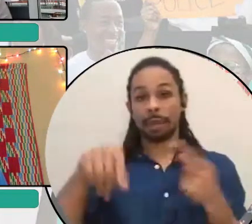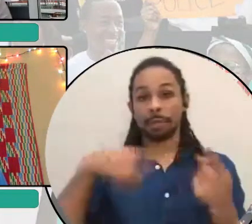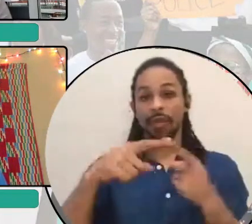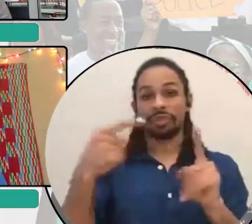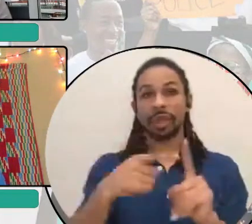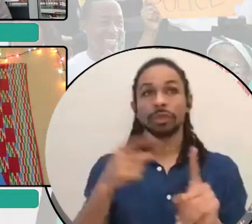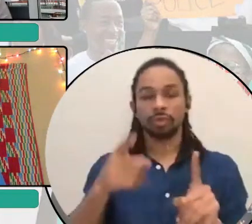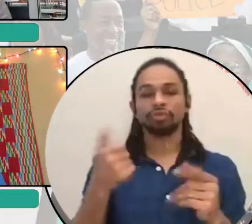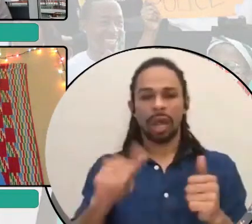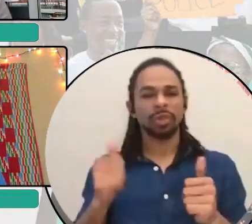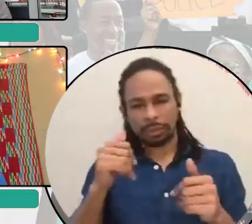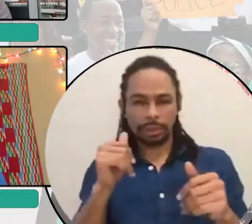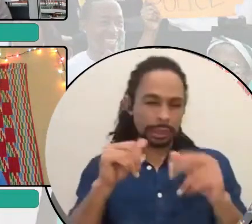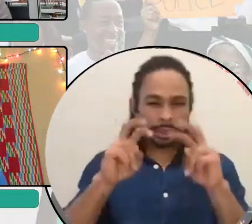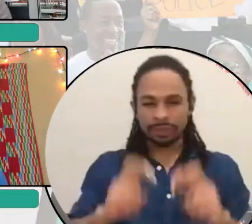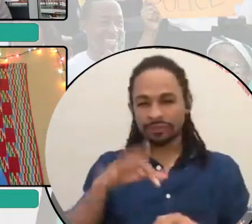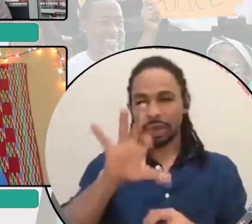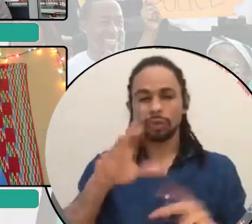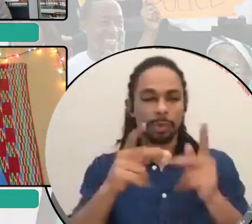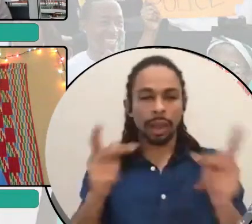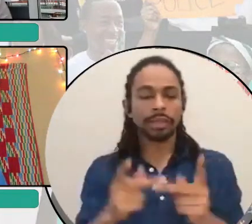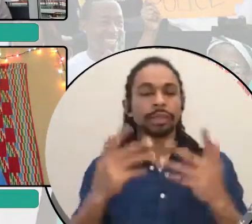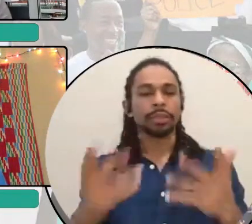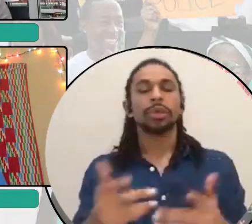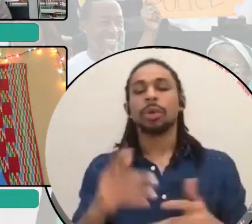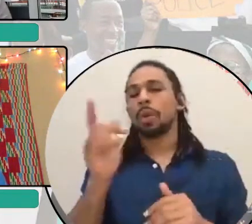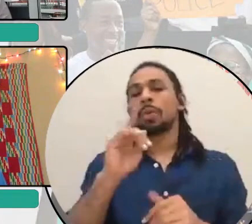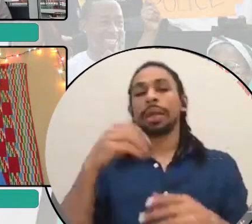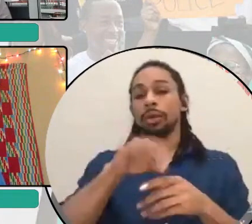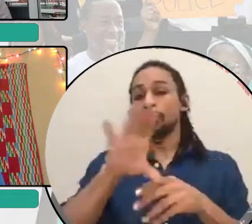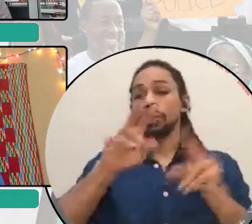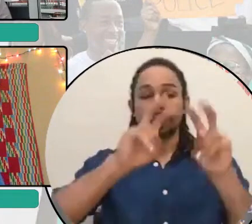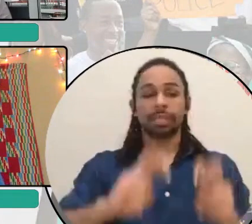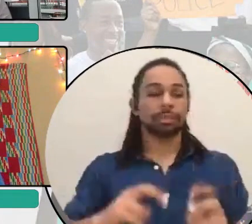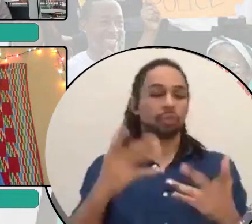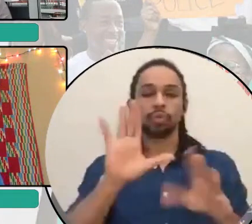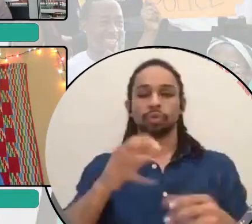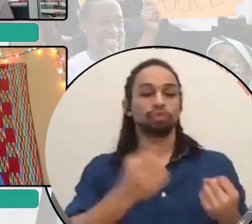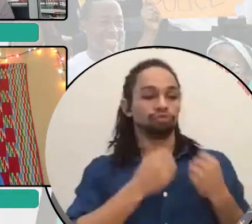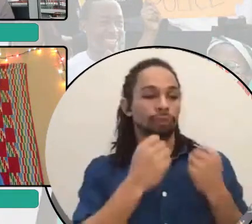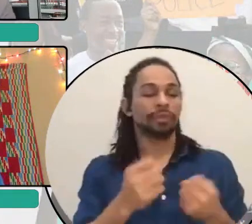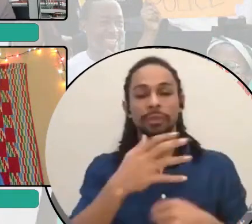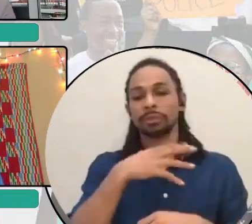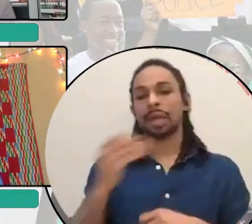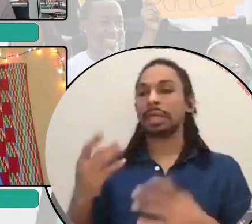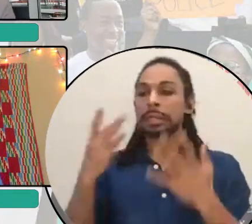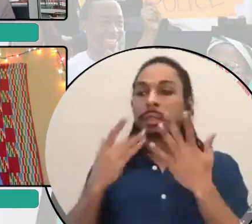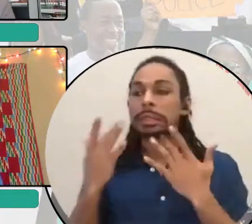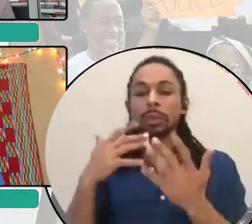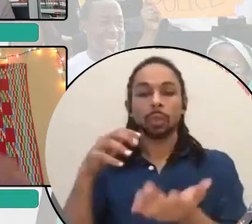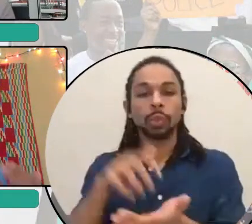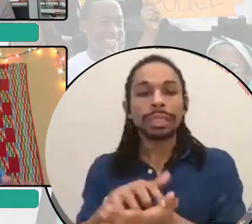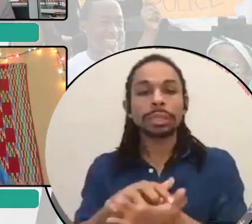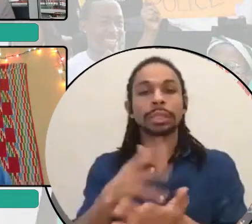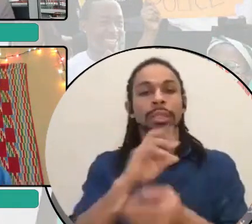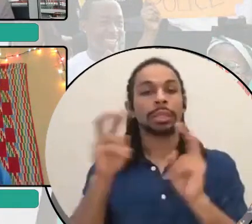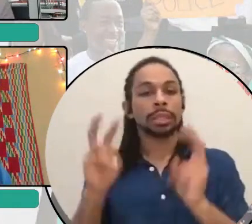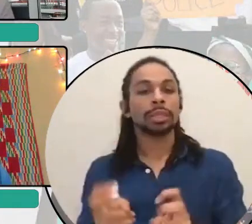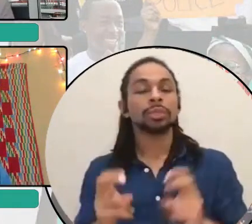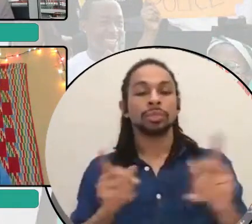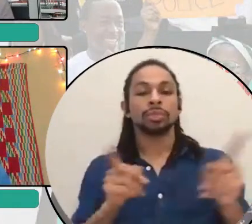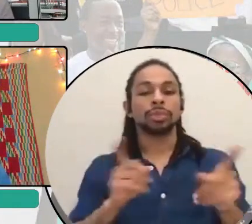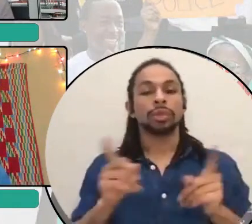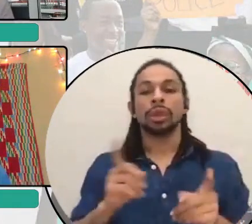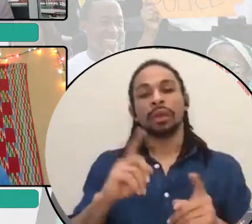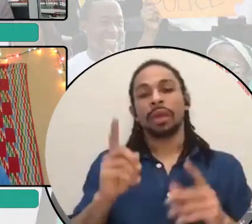assessment are the strengths and, uh, what are the shortcomings and issues that, that come up